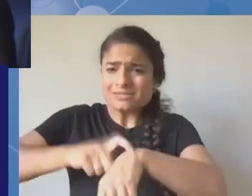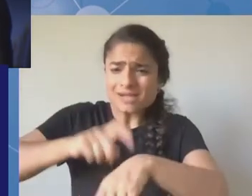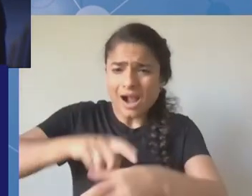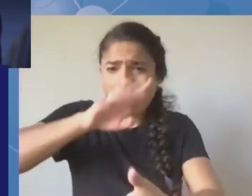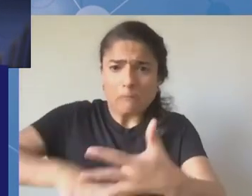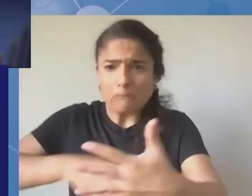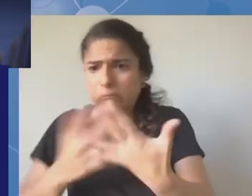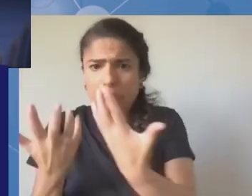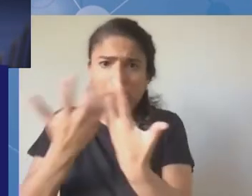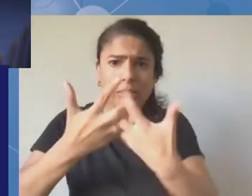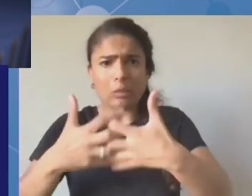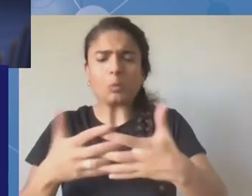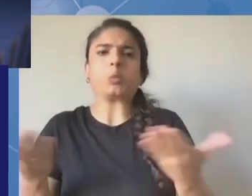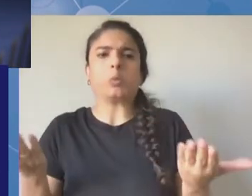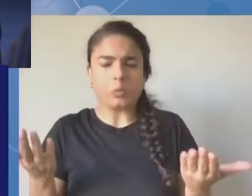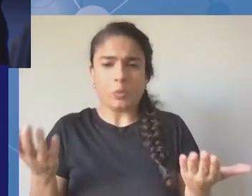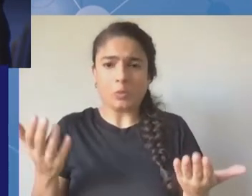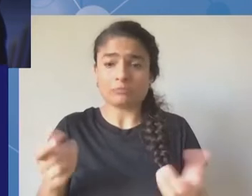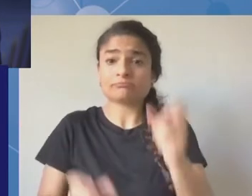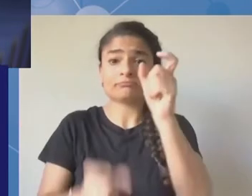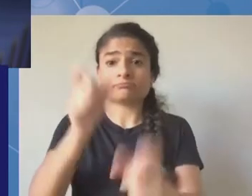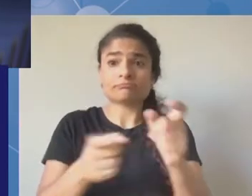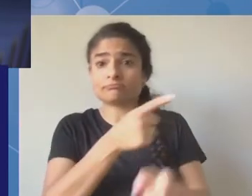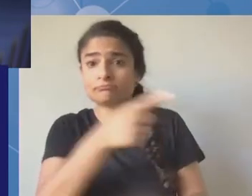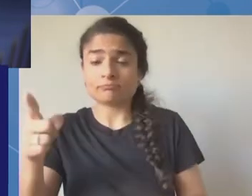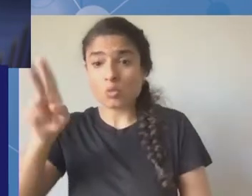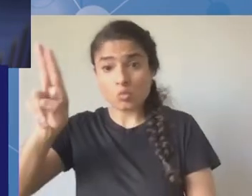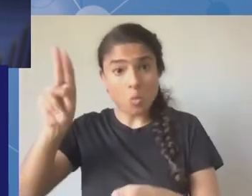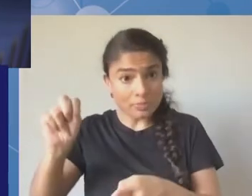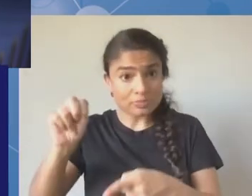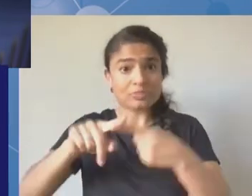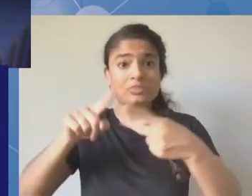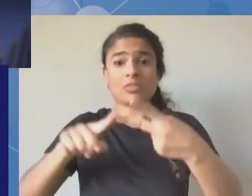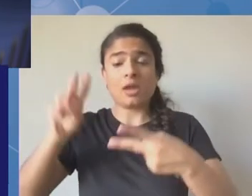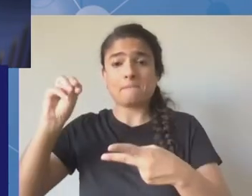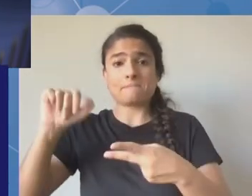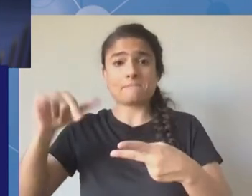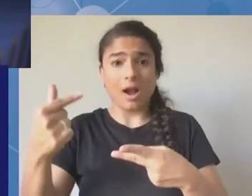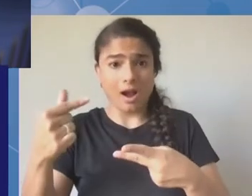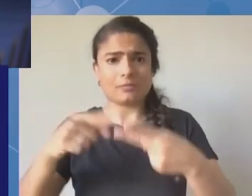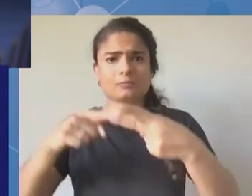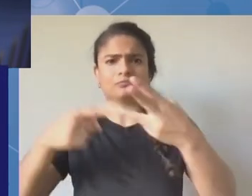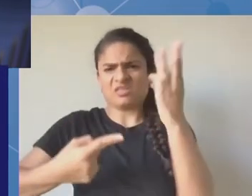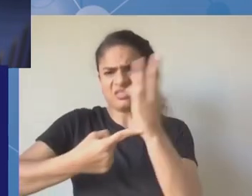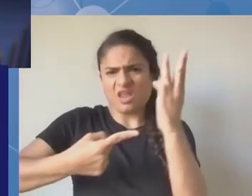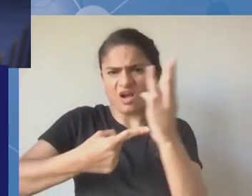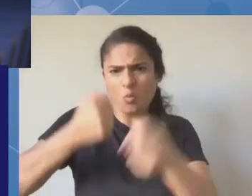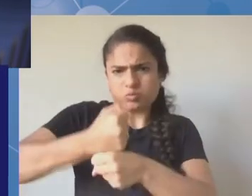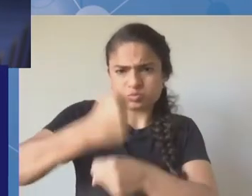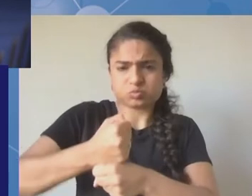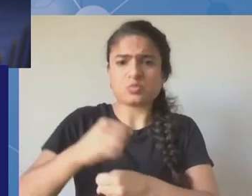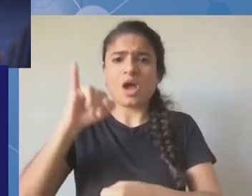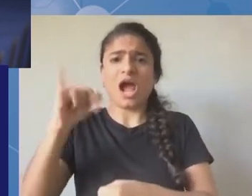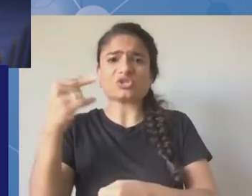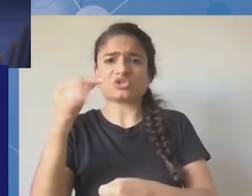igf secretariat for organizing this i think we have seen that there is an enormous incredible richness